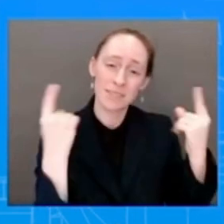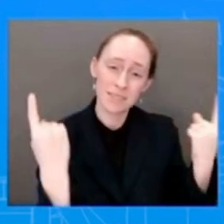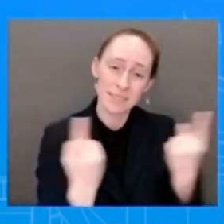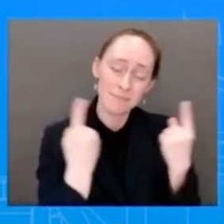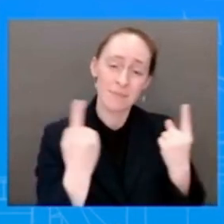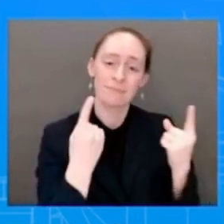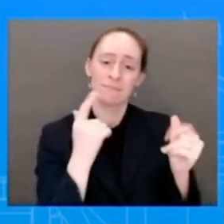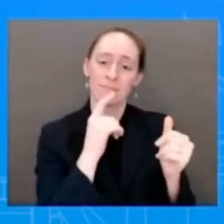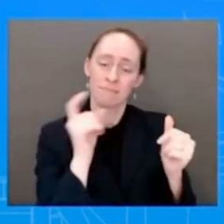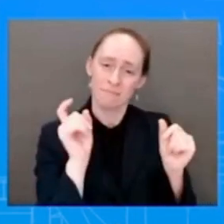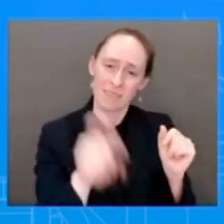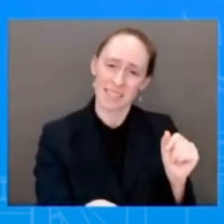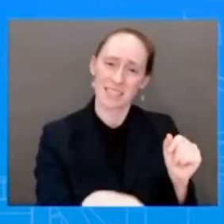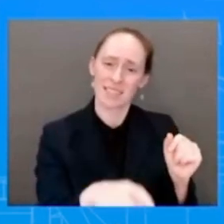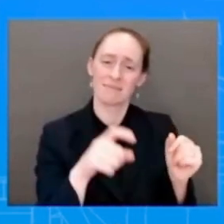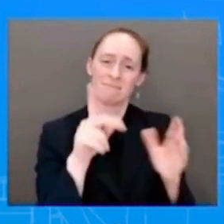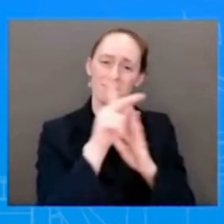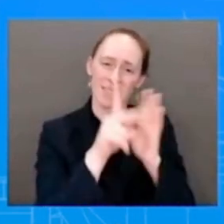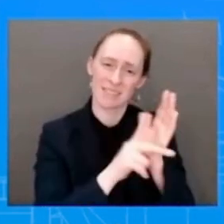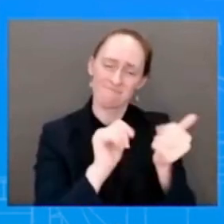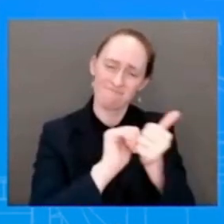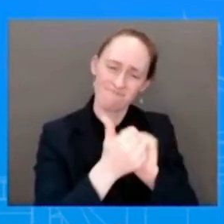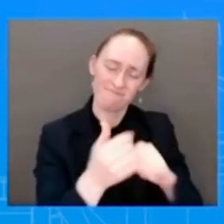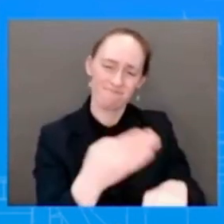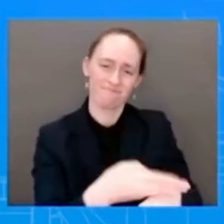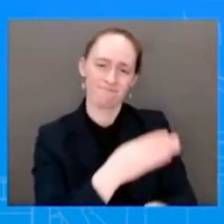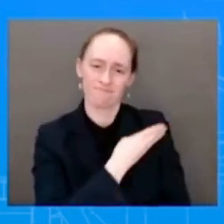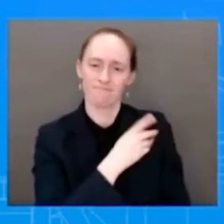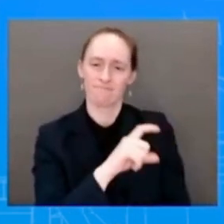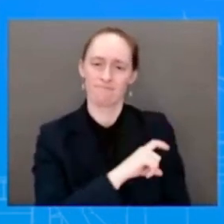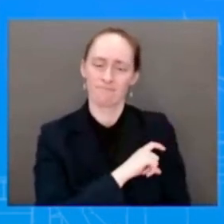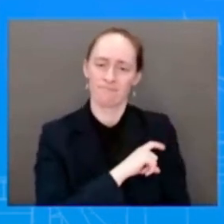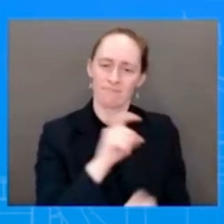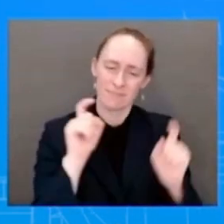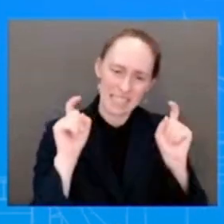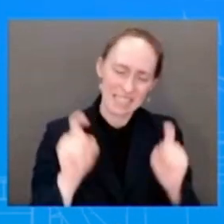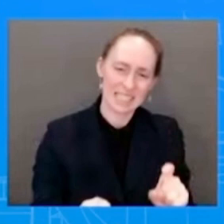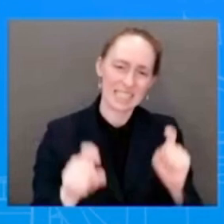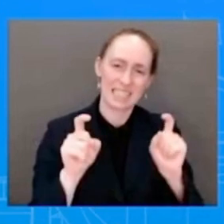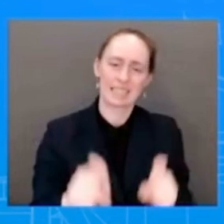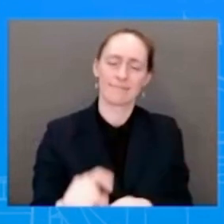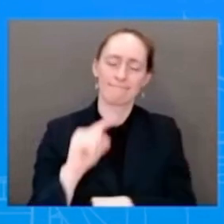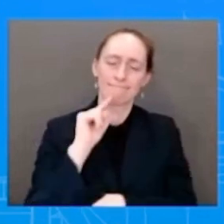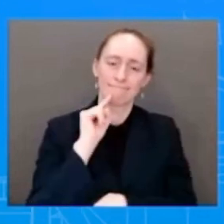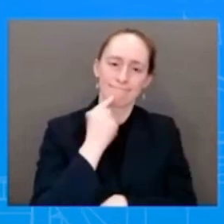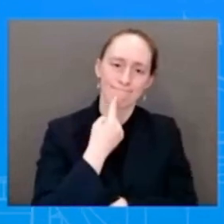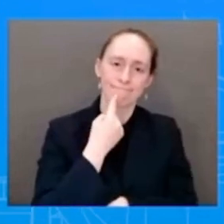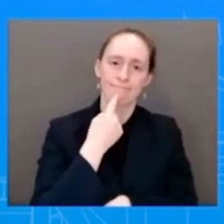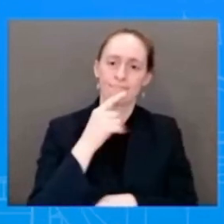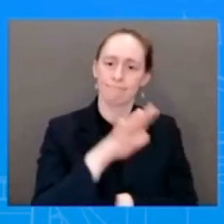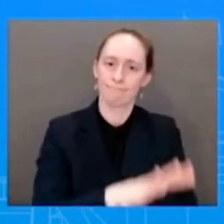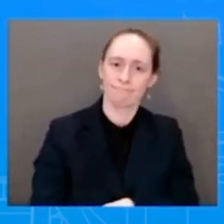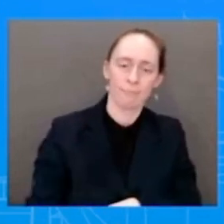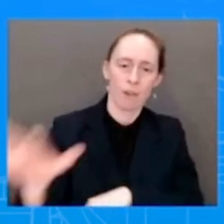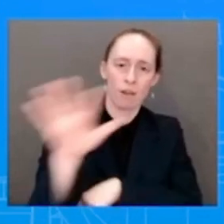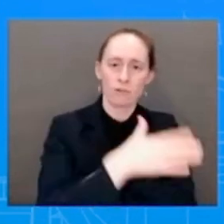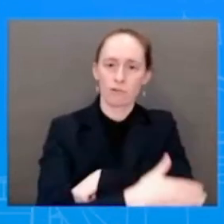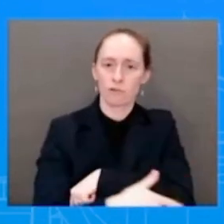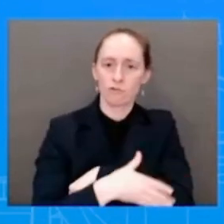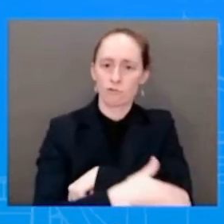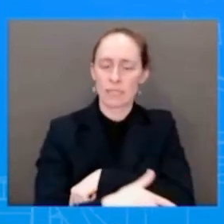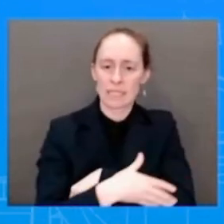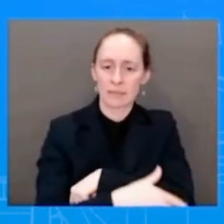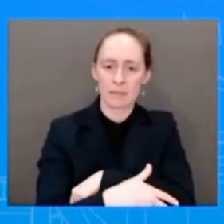is transformational, that is actually going to bring forth real change, and the George Floyd Justice in Policing Act is part of that. It is